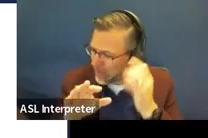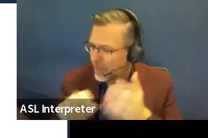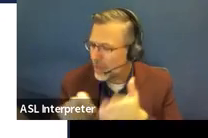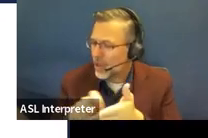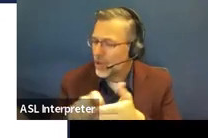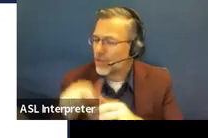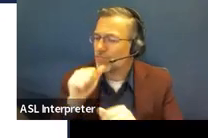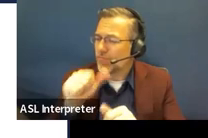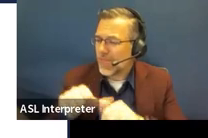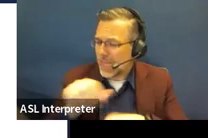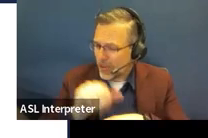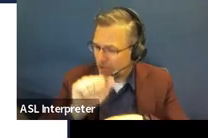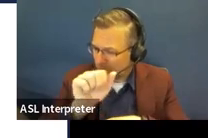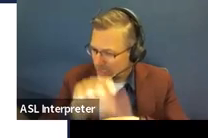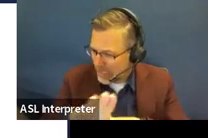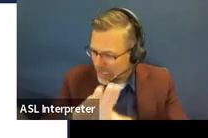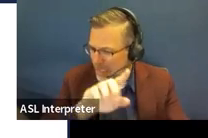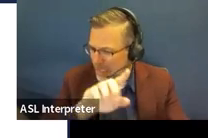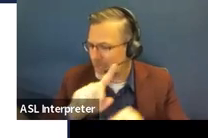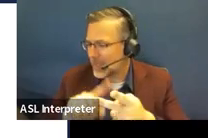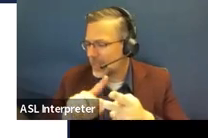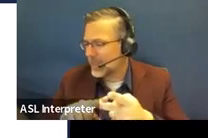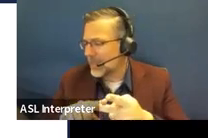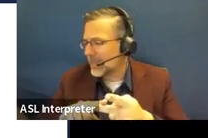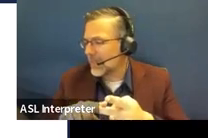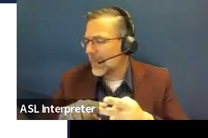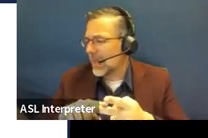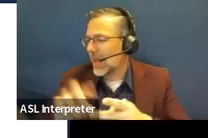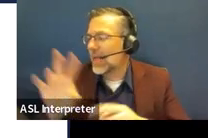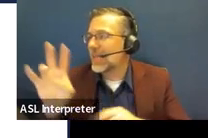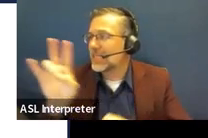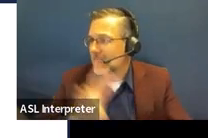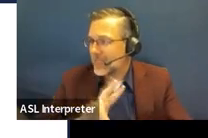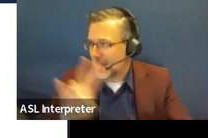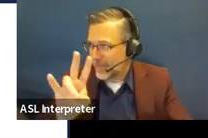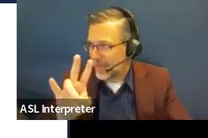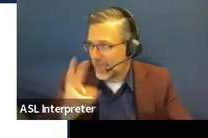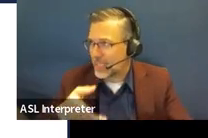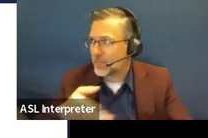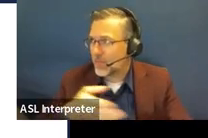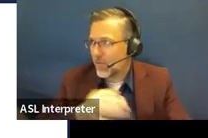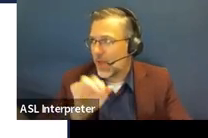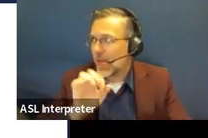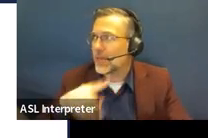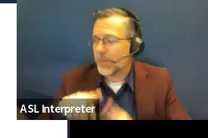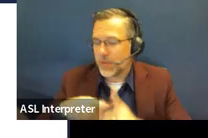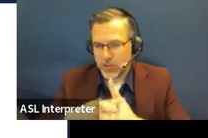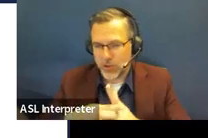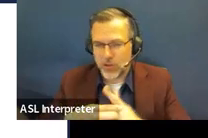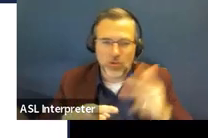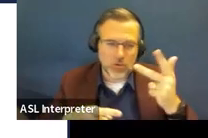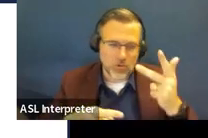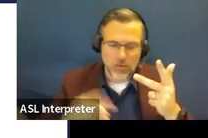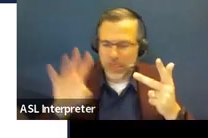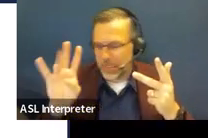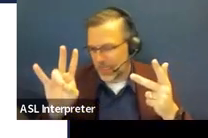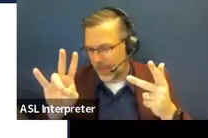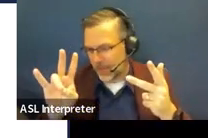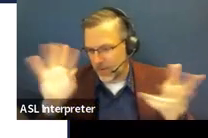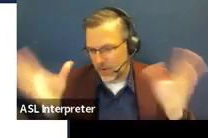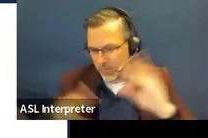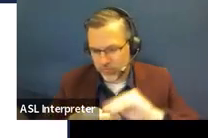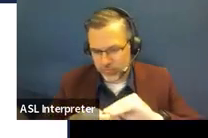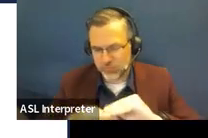and the seven days before the IEP meeting started, or IEP started. So this is linked in